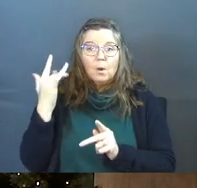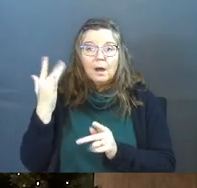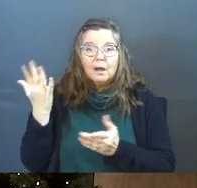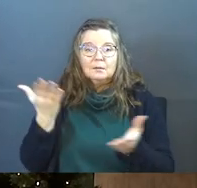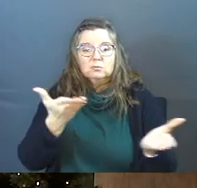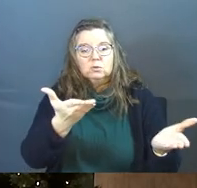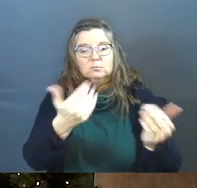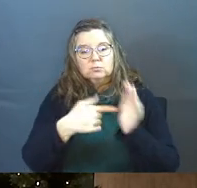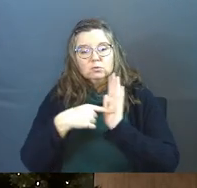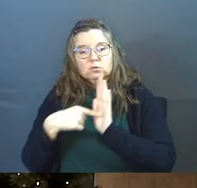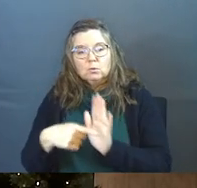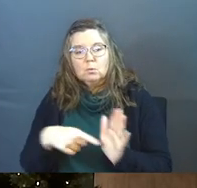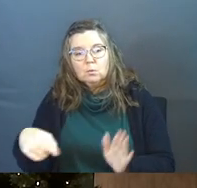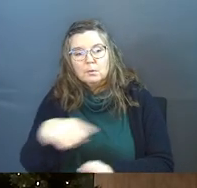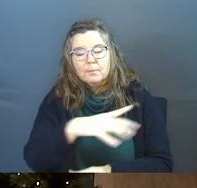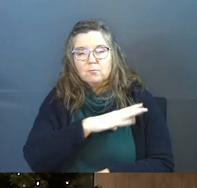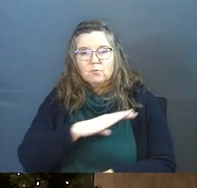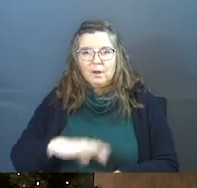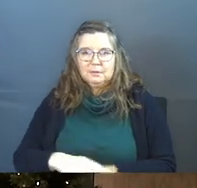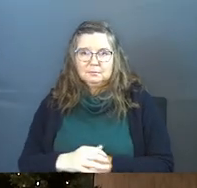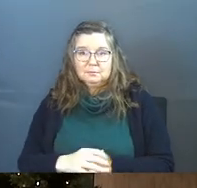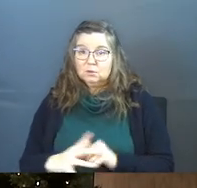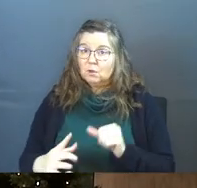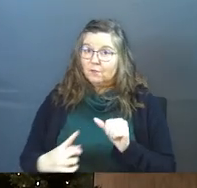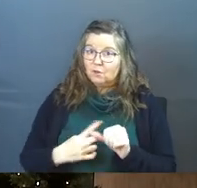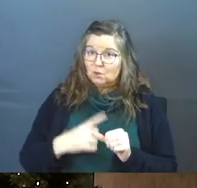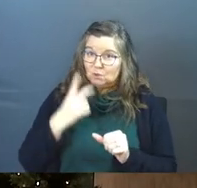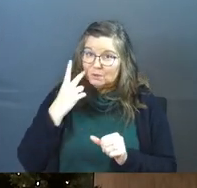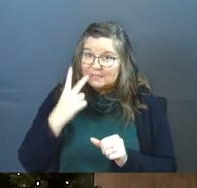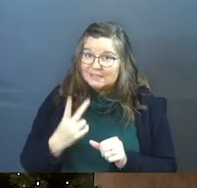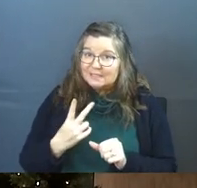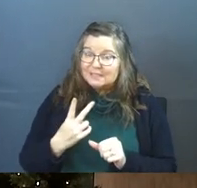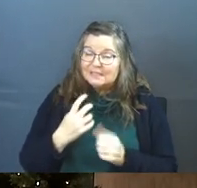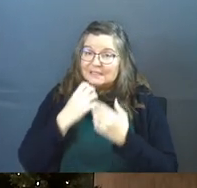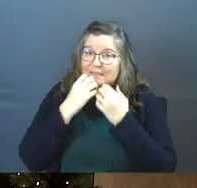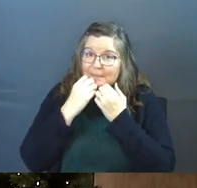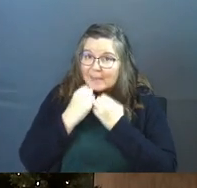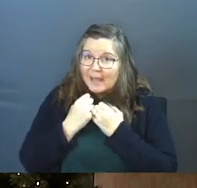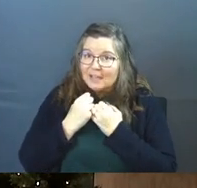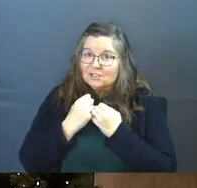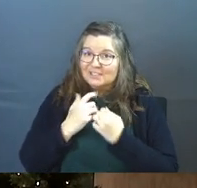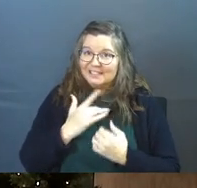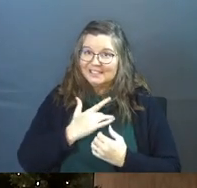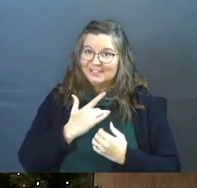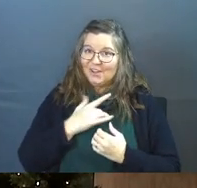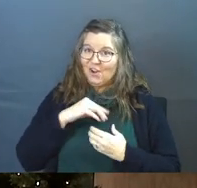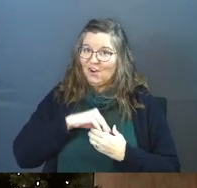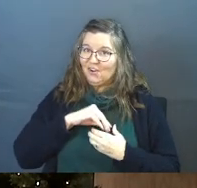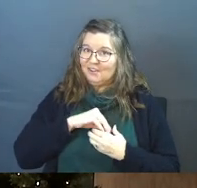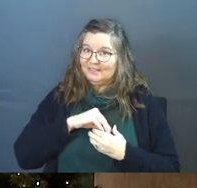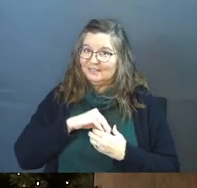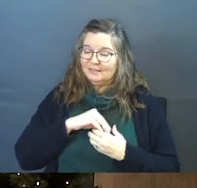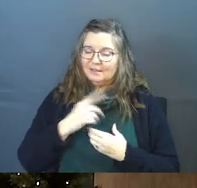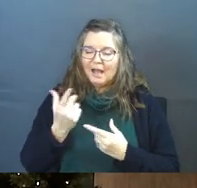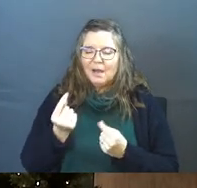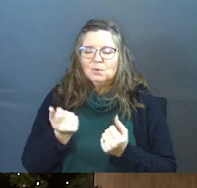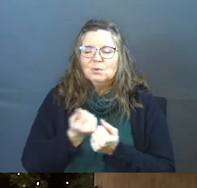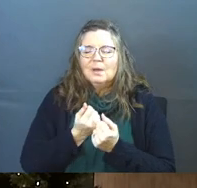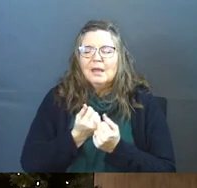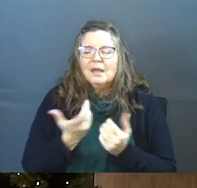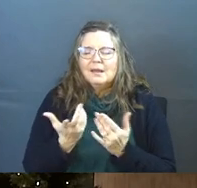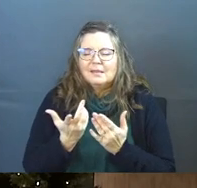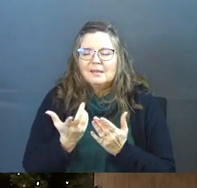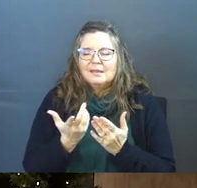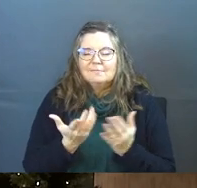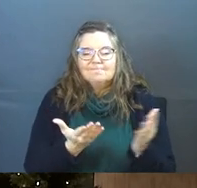many to Christ. So first off, do you see the passion in Paul's heart? He I'll do anything